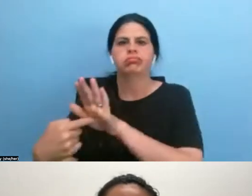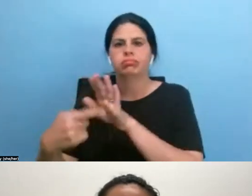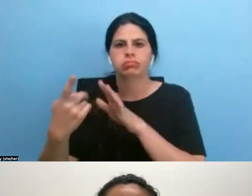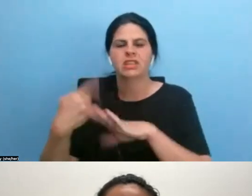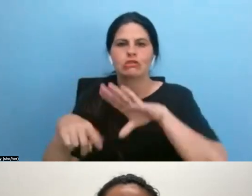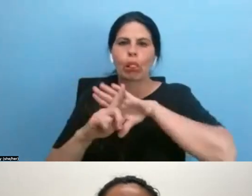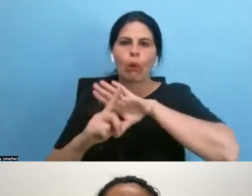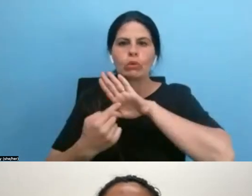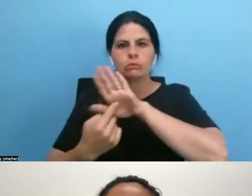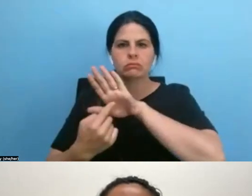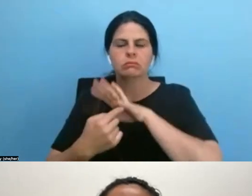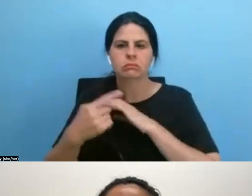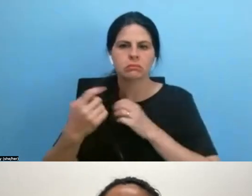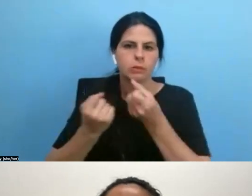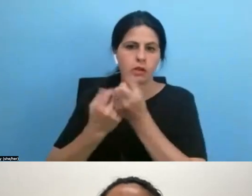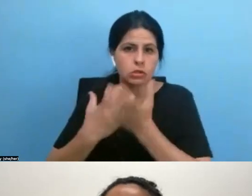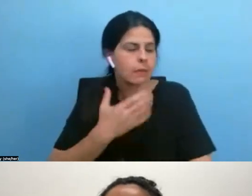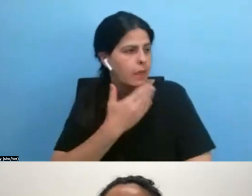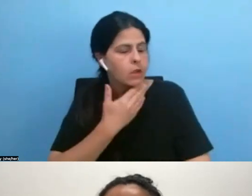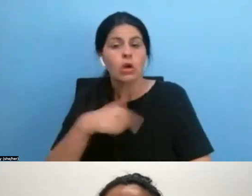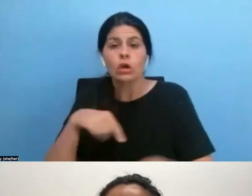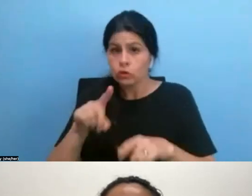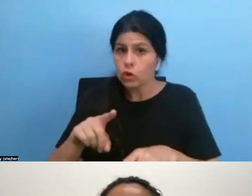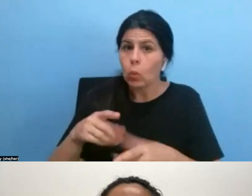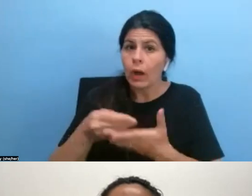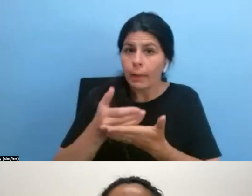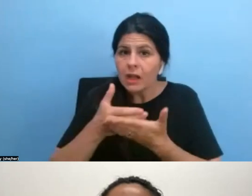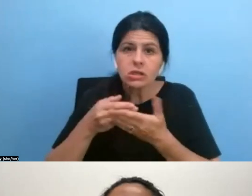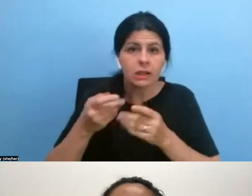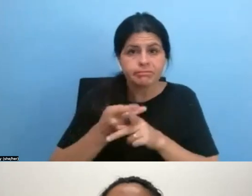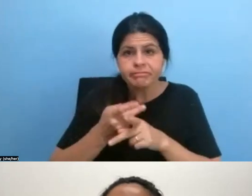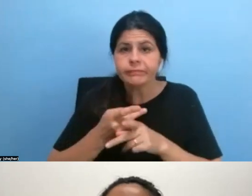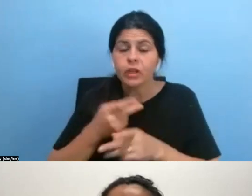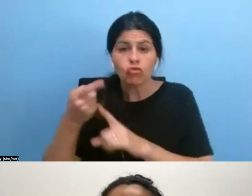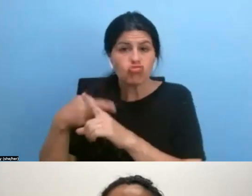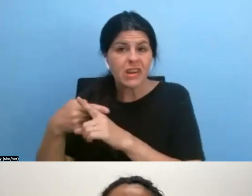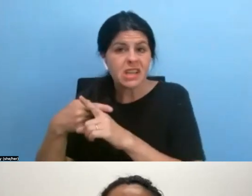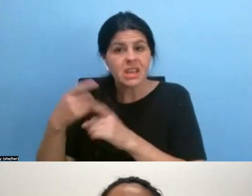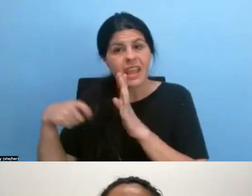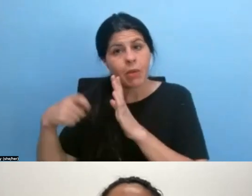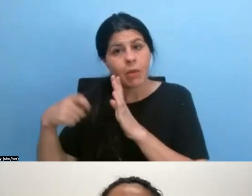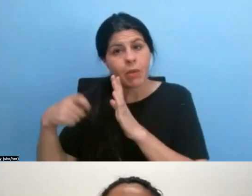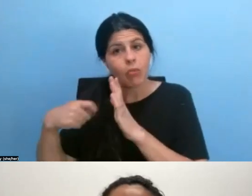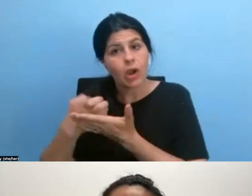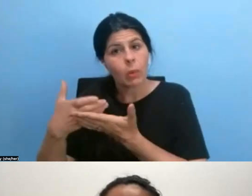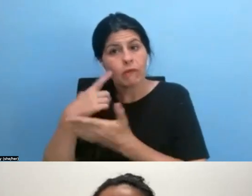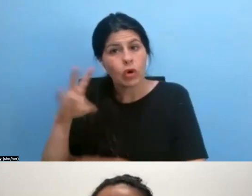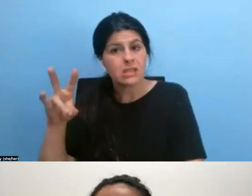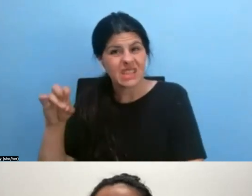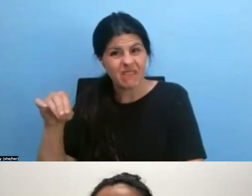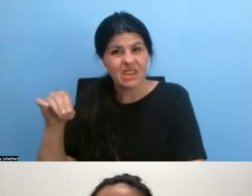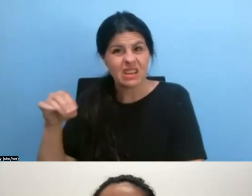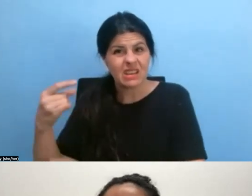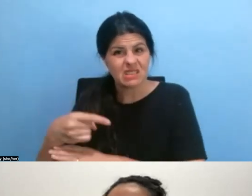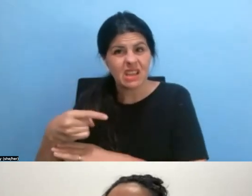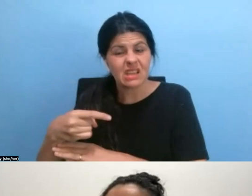Thank you. Um, while budgeting, if renting the camera equipment, um, for 70 days might cost more than buying it